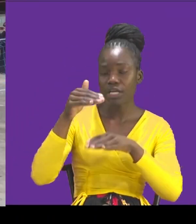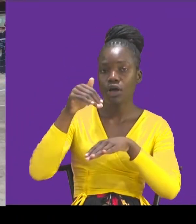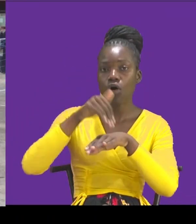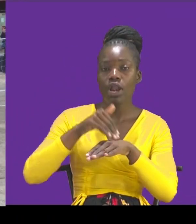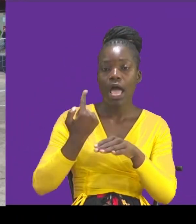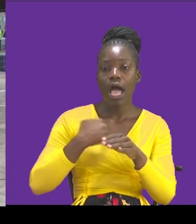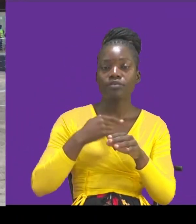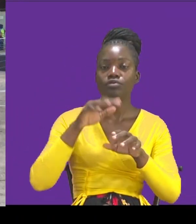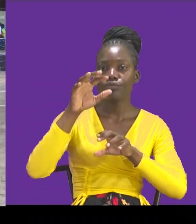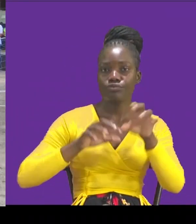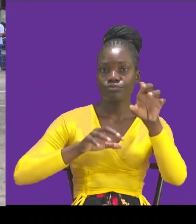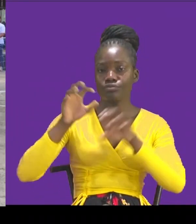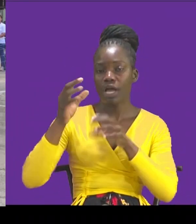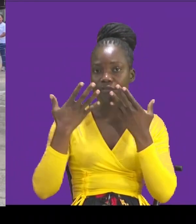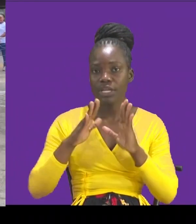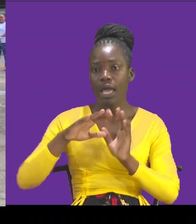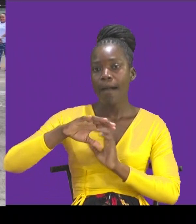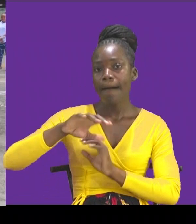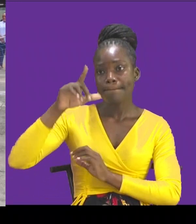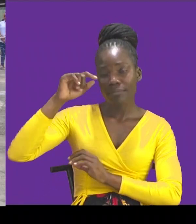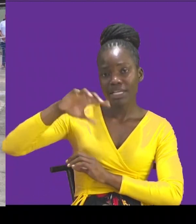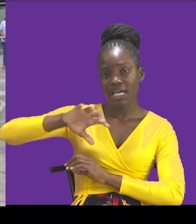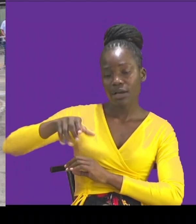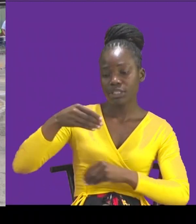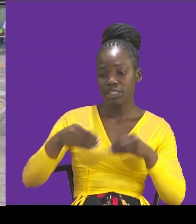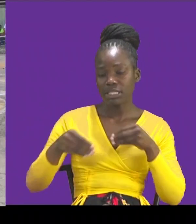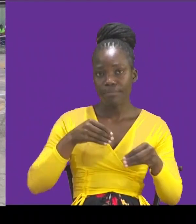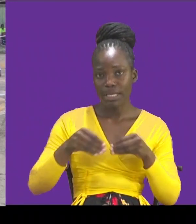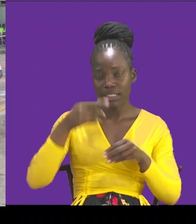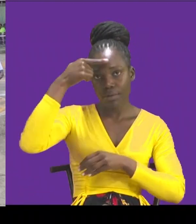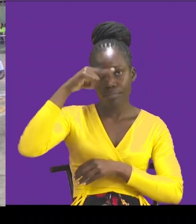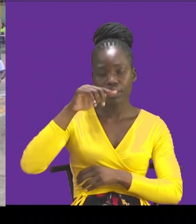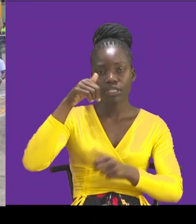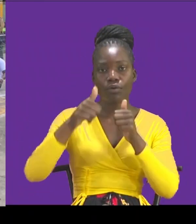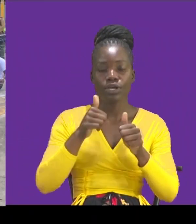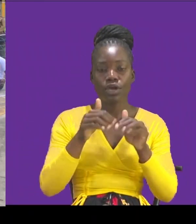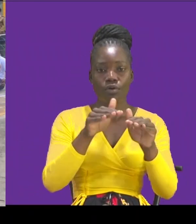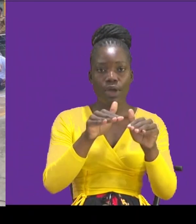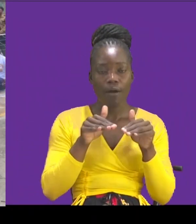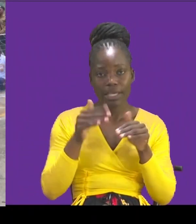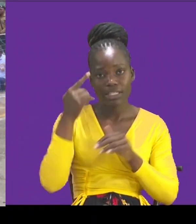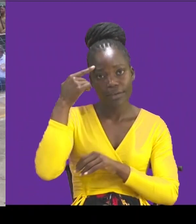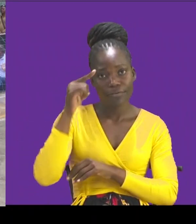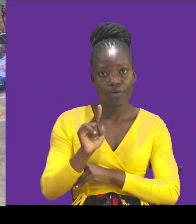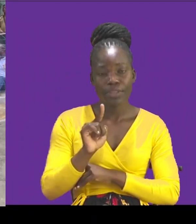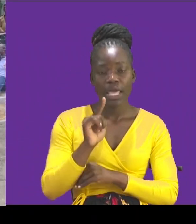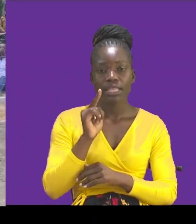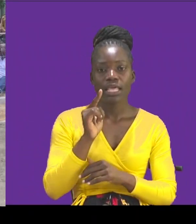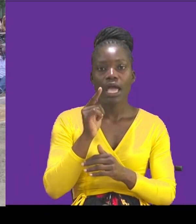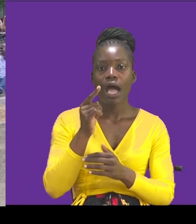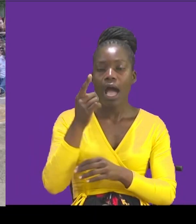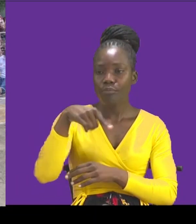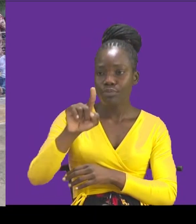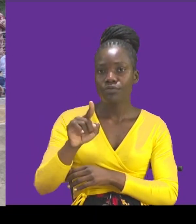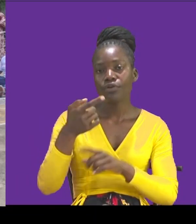Mombasa County Disability Policy, which we are just waiting for the approval from the County